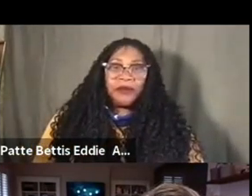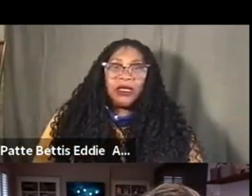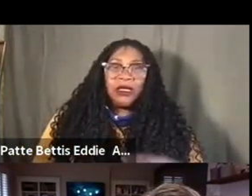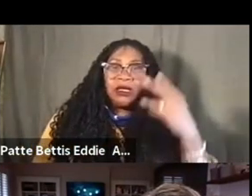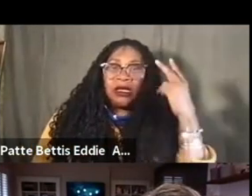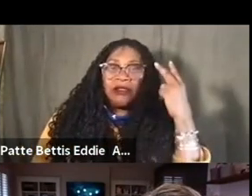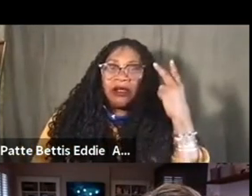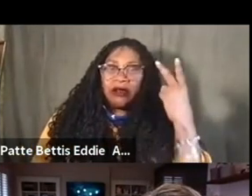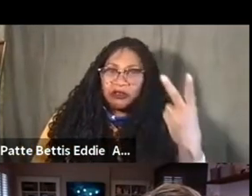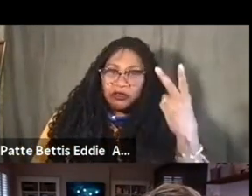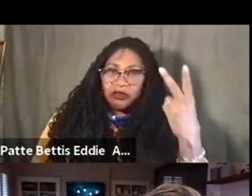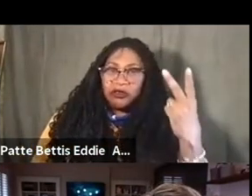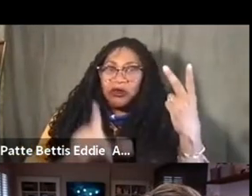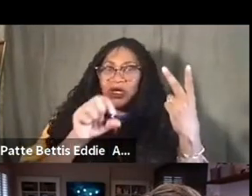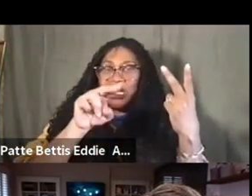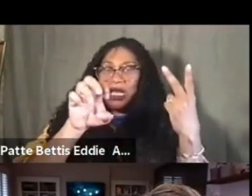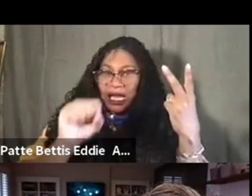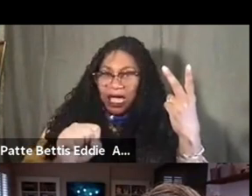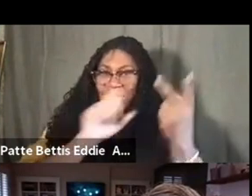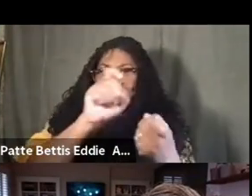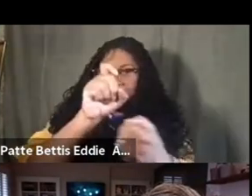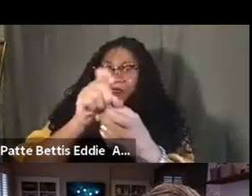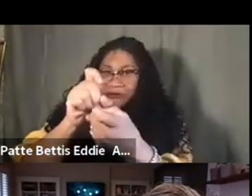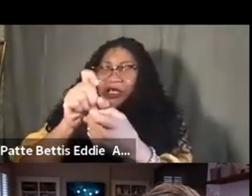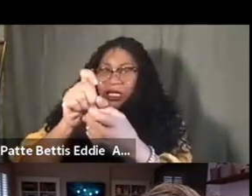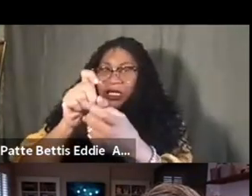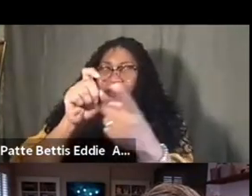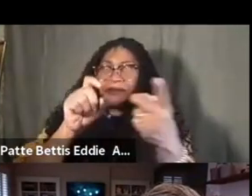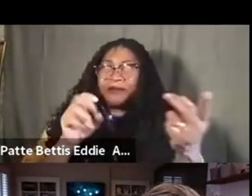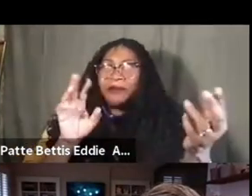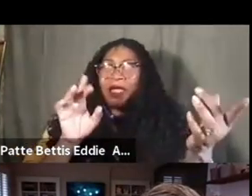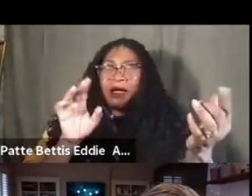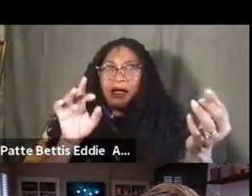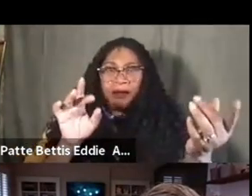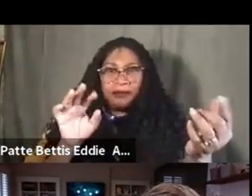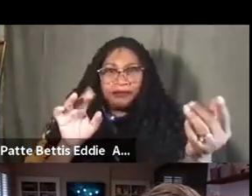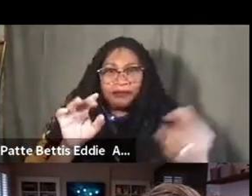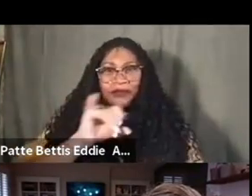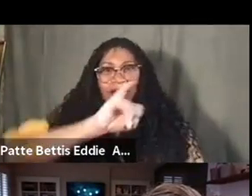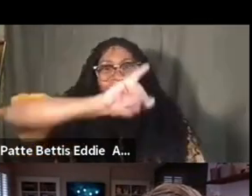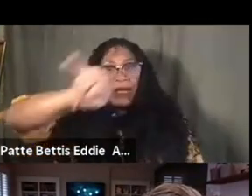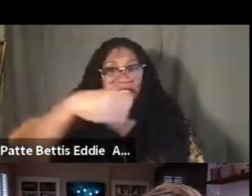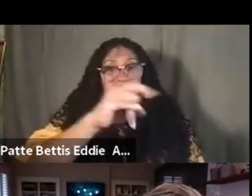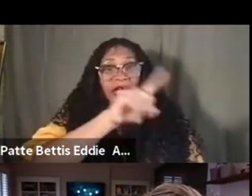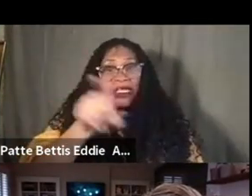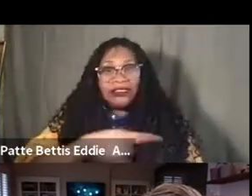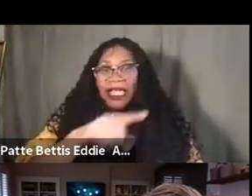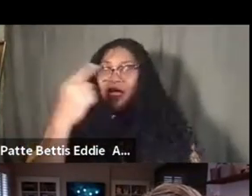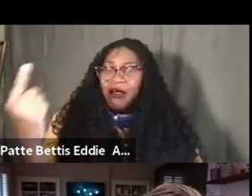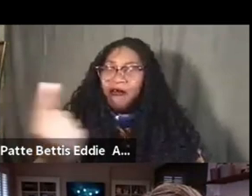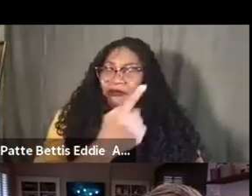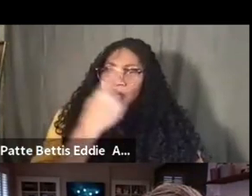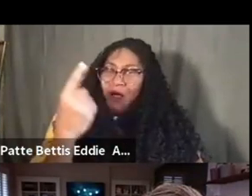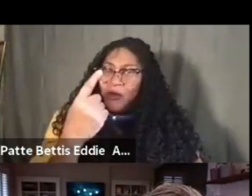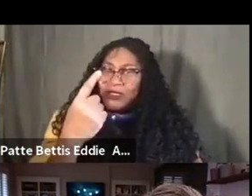lines in specific, you know, specifically, um, by Jay-Z that I've always kind of